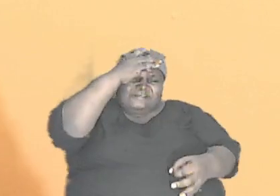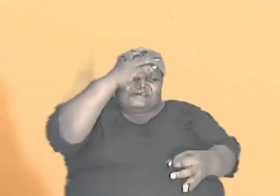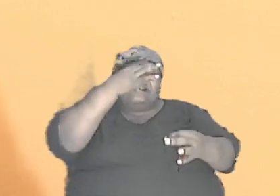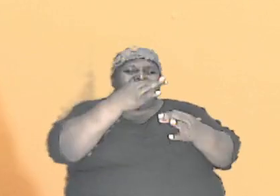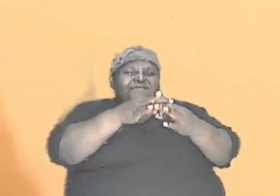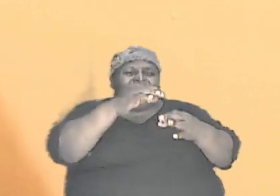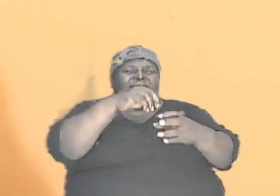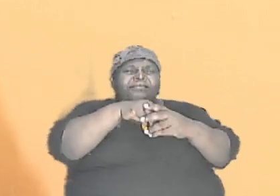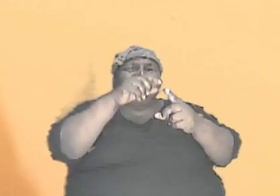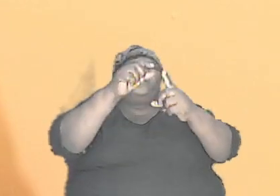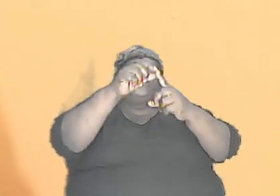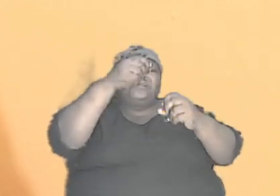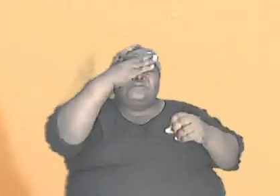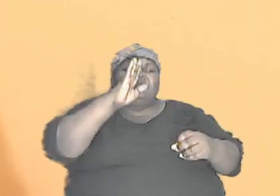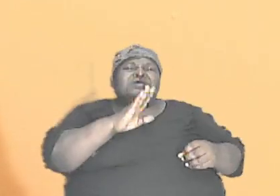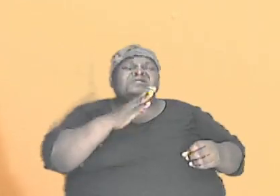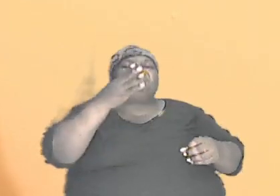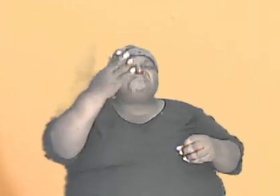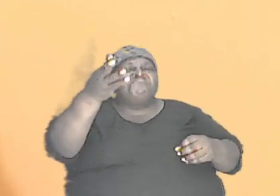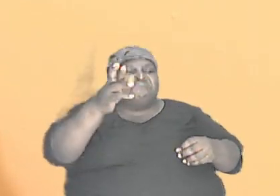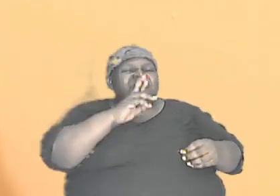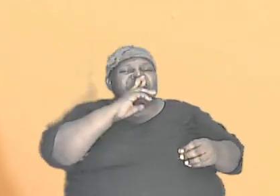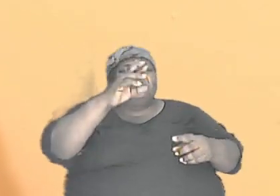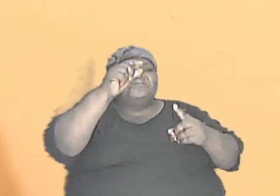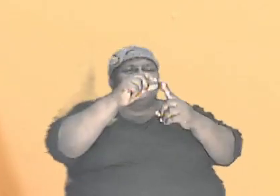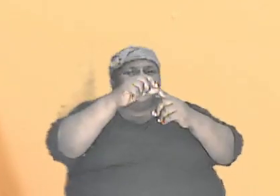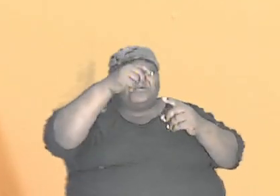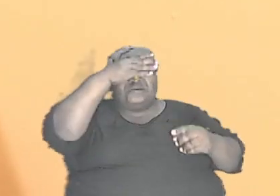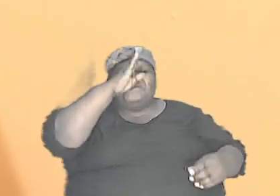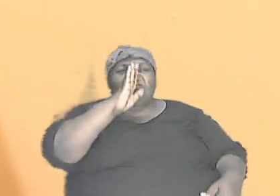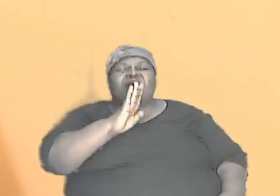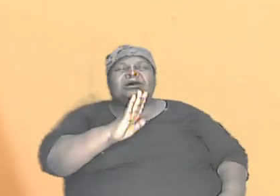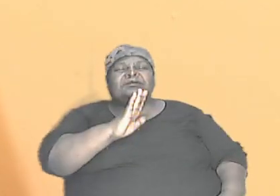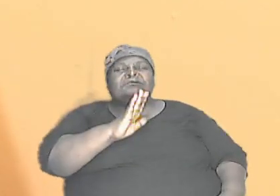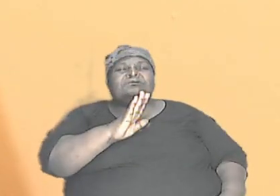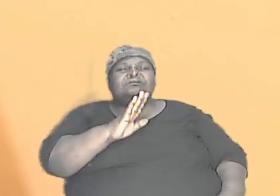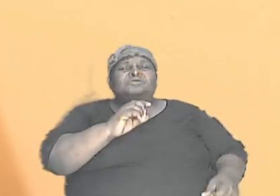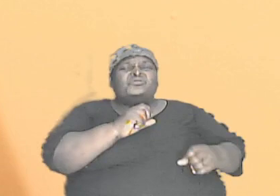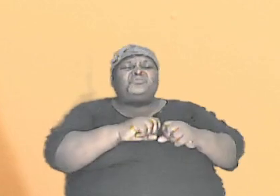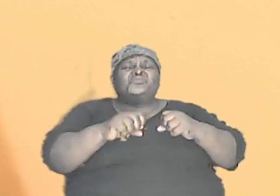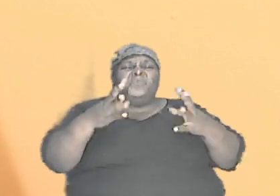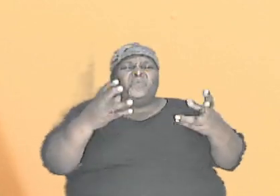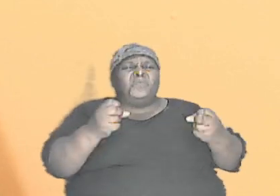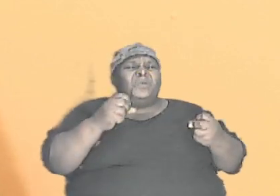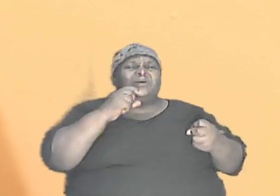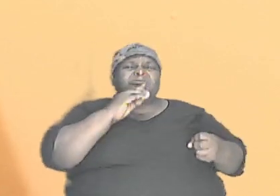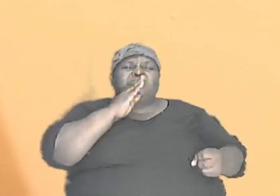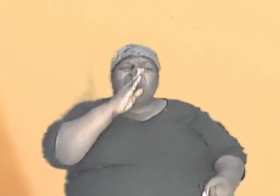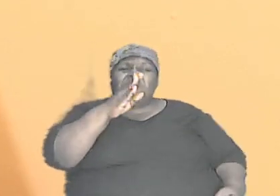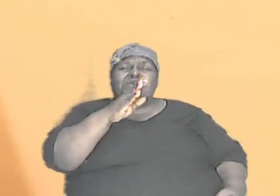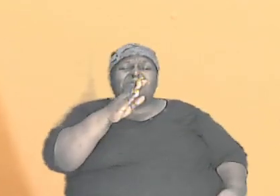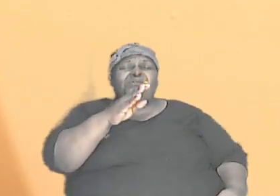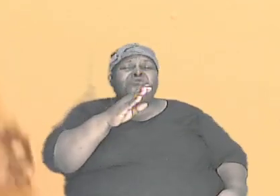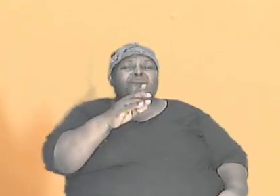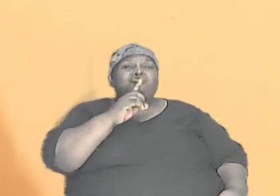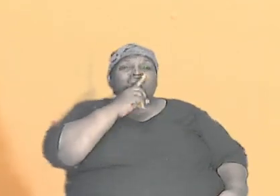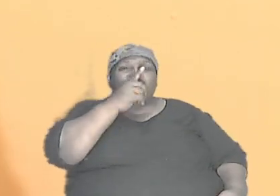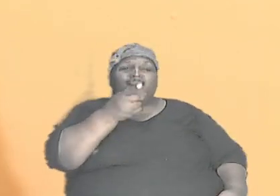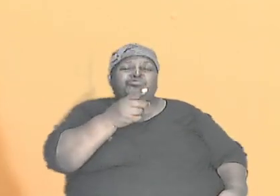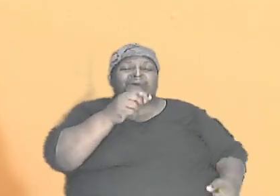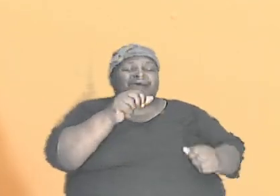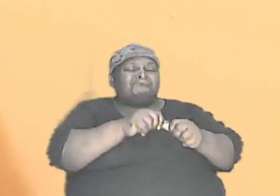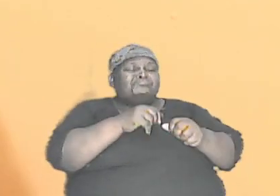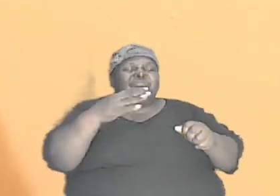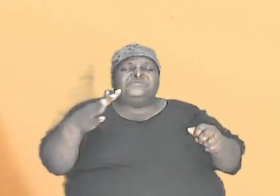These are the words of Almighty God. And so, I want you to be assured everything in the book is